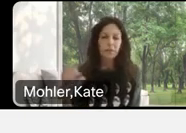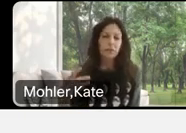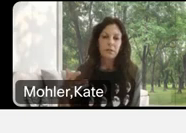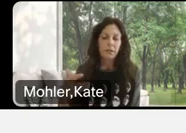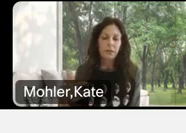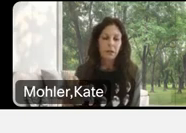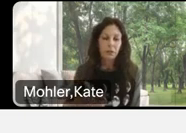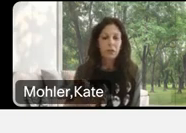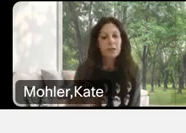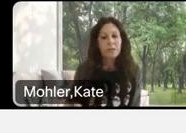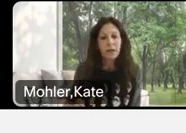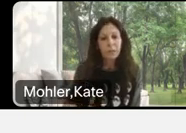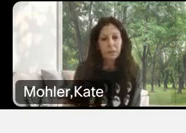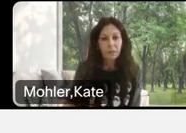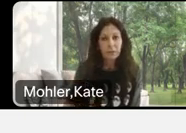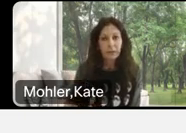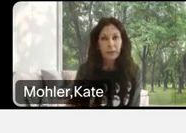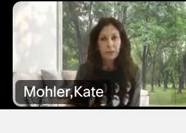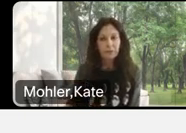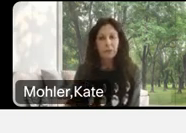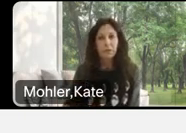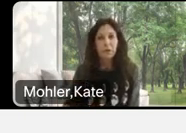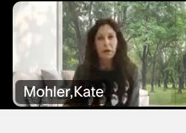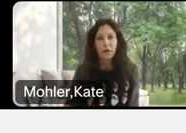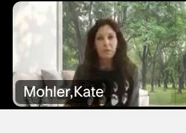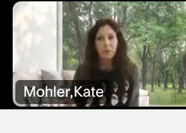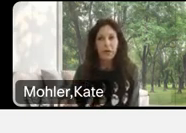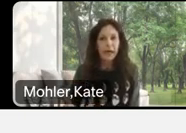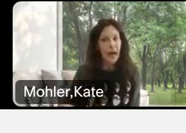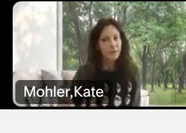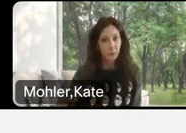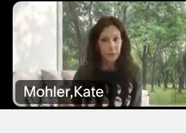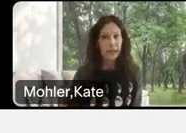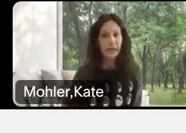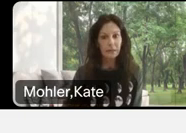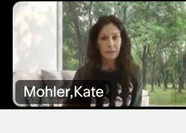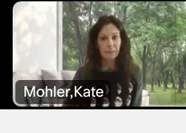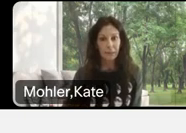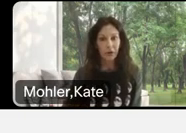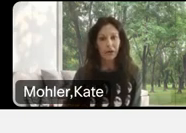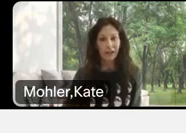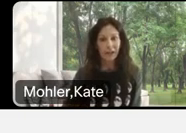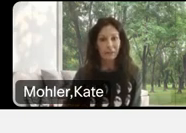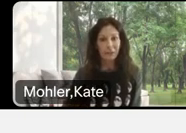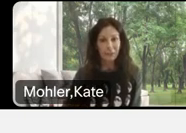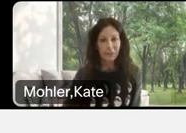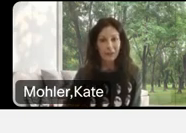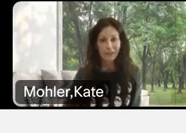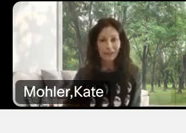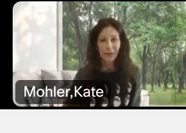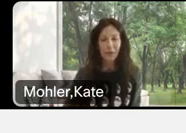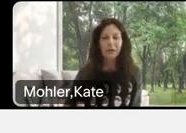so these are just reasons that people give. Um, for not having planned an online